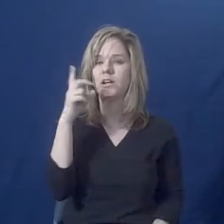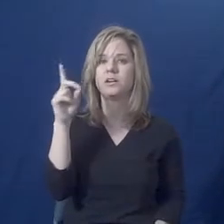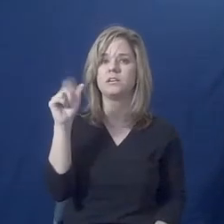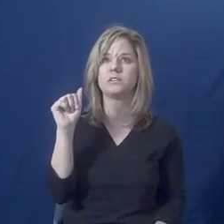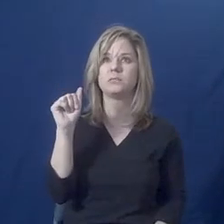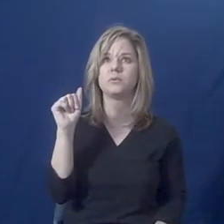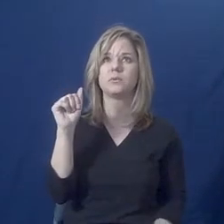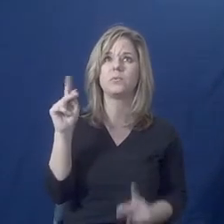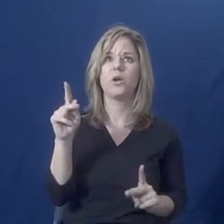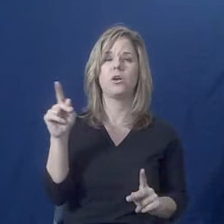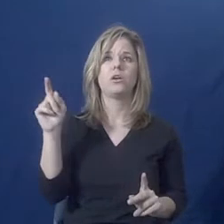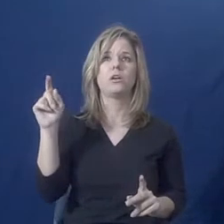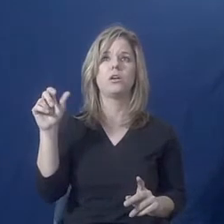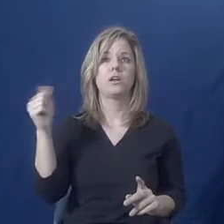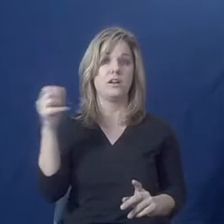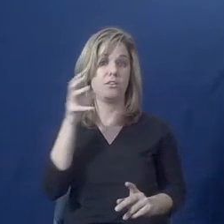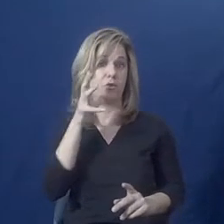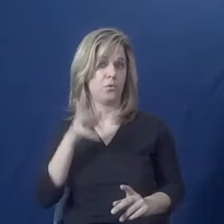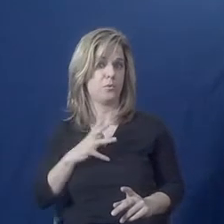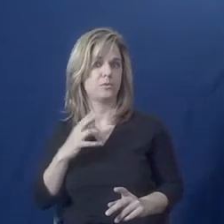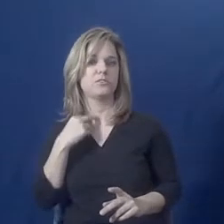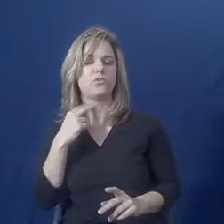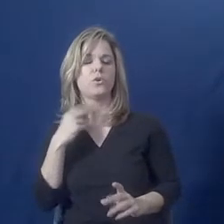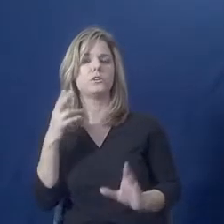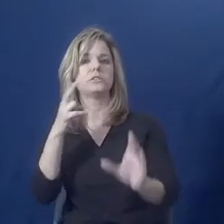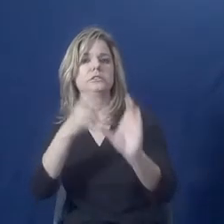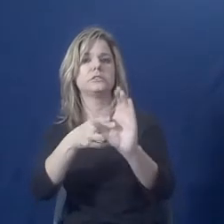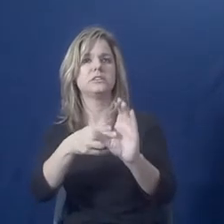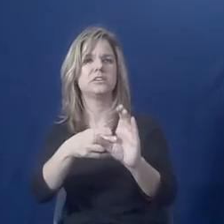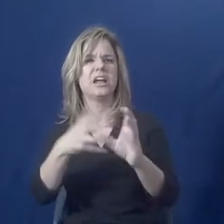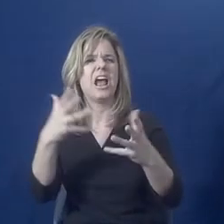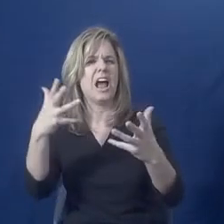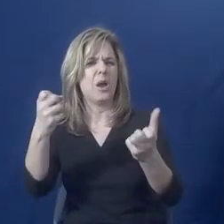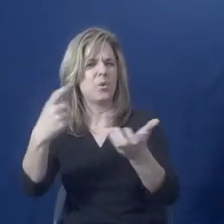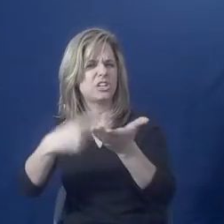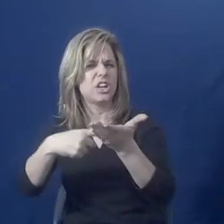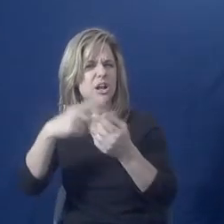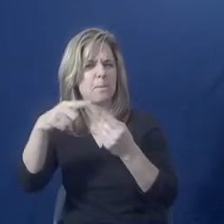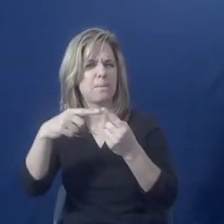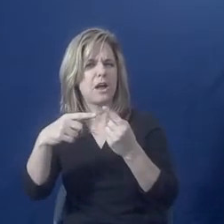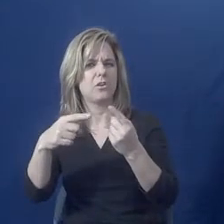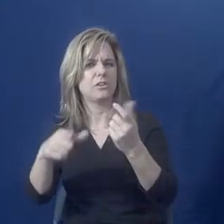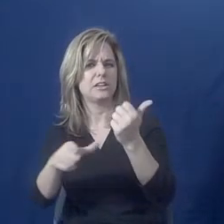with a piece about assistive technology? about assistive technology? Sure.